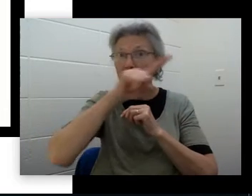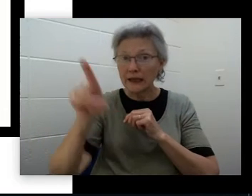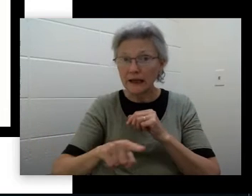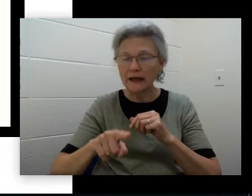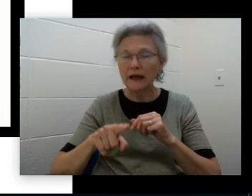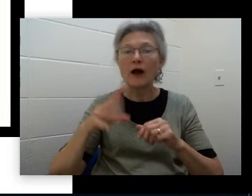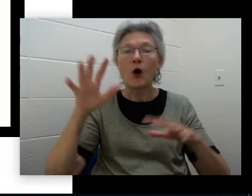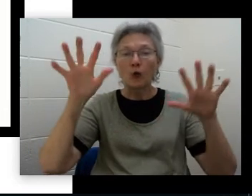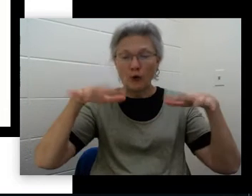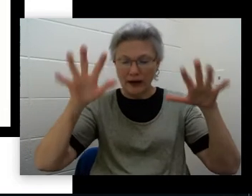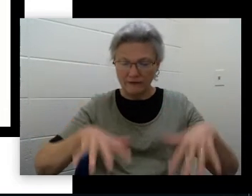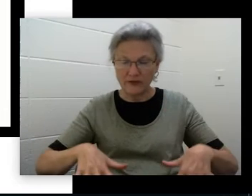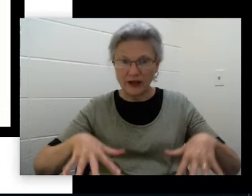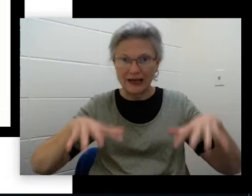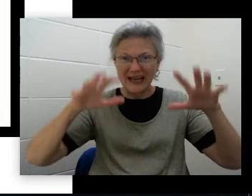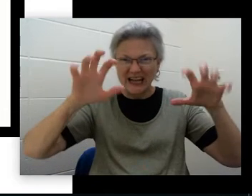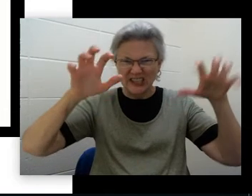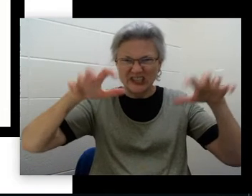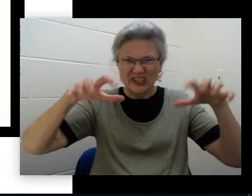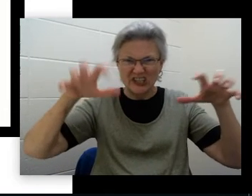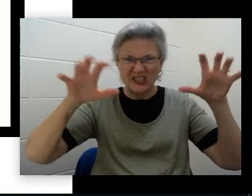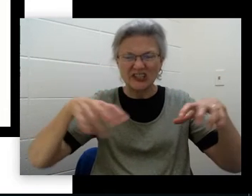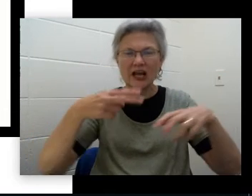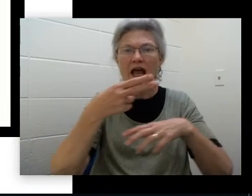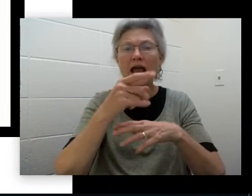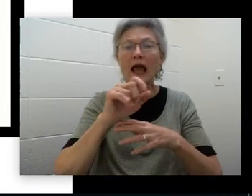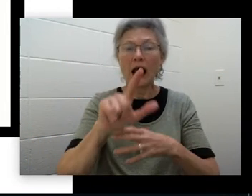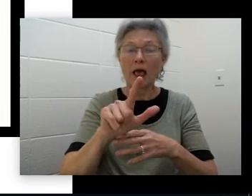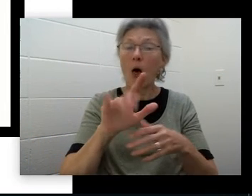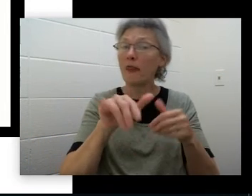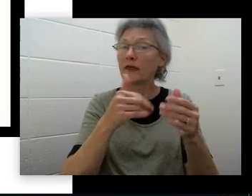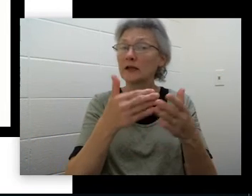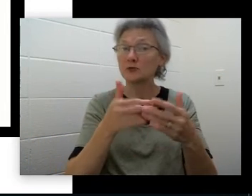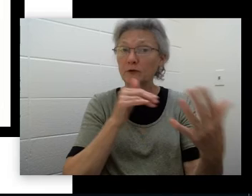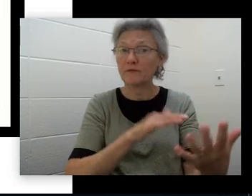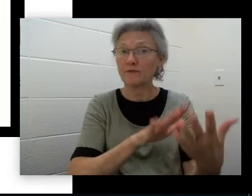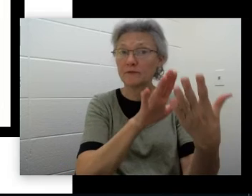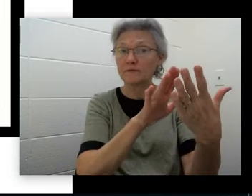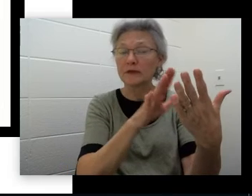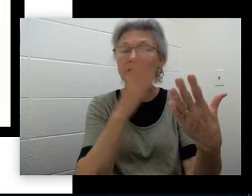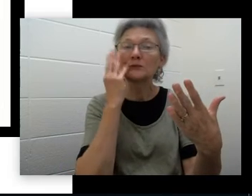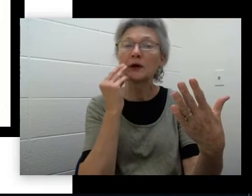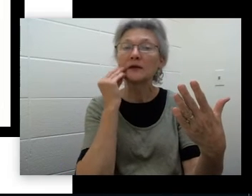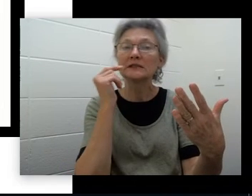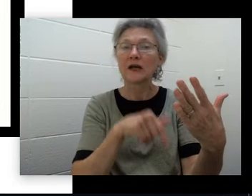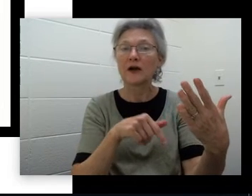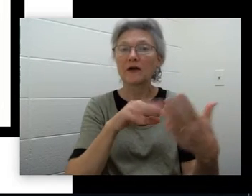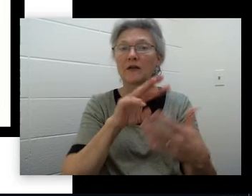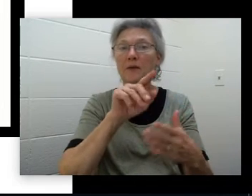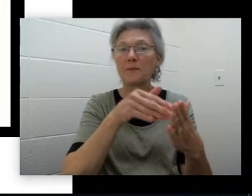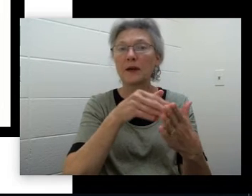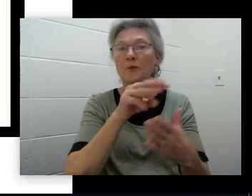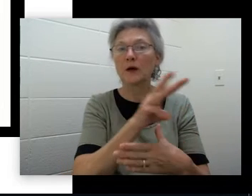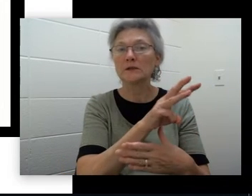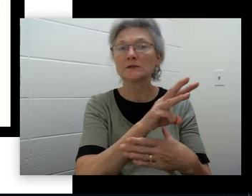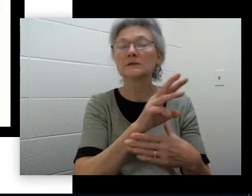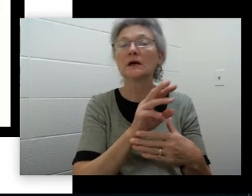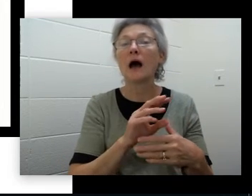or hailstorms. Those are all things that we can face here in the Midwest. How about